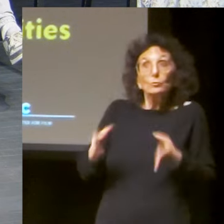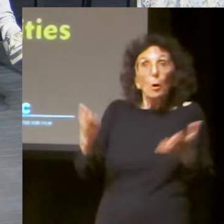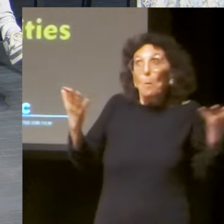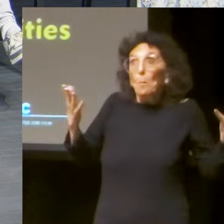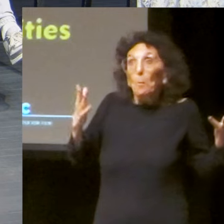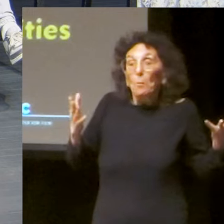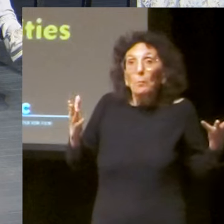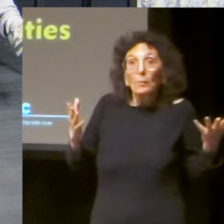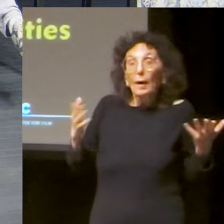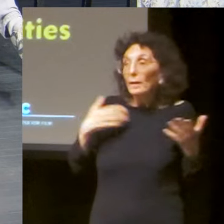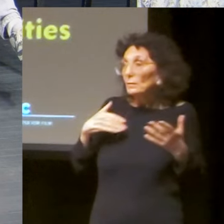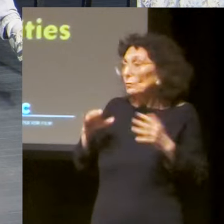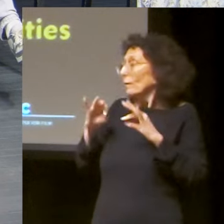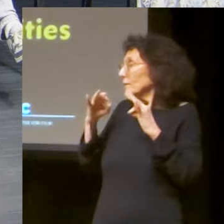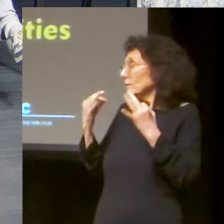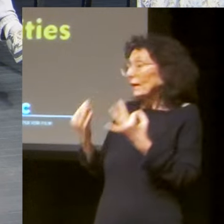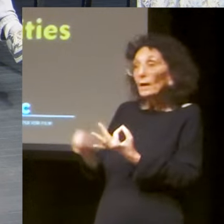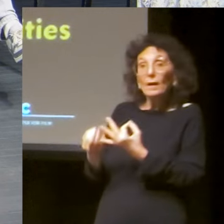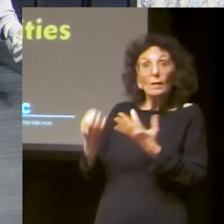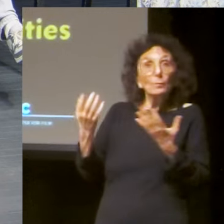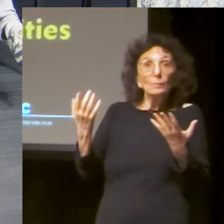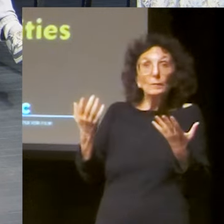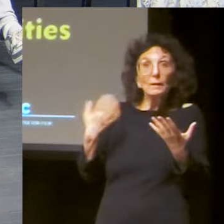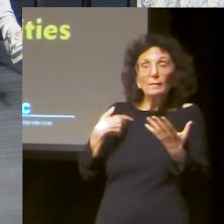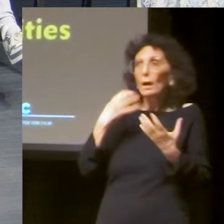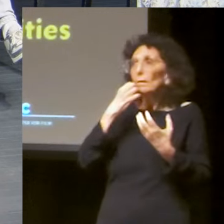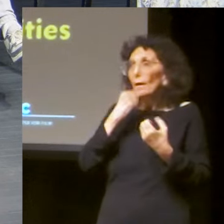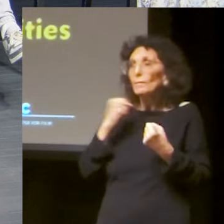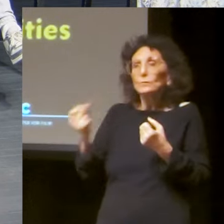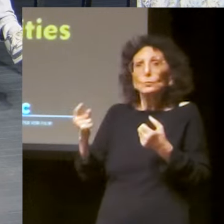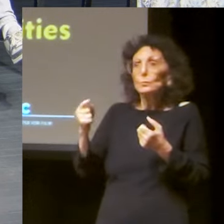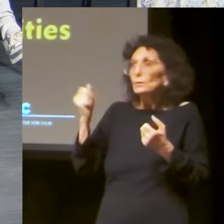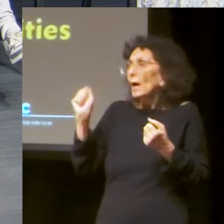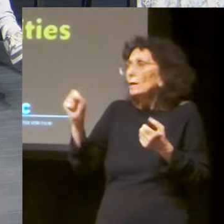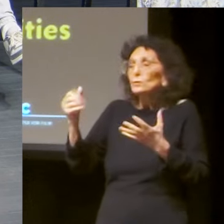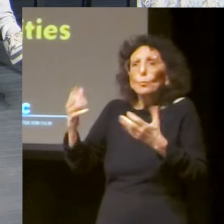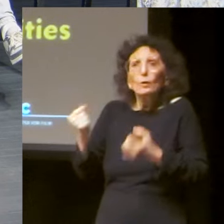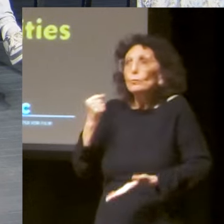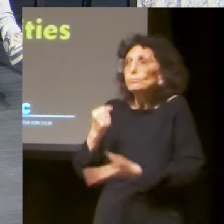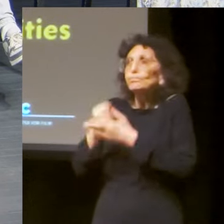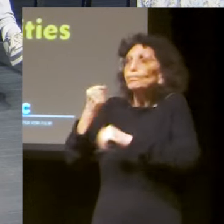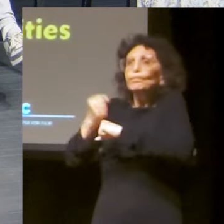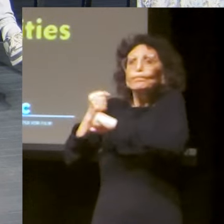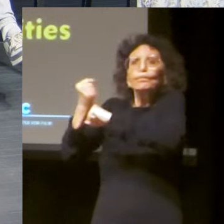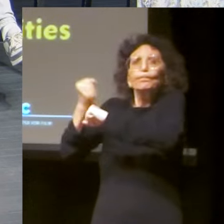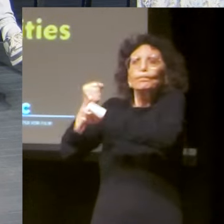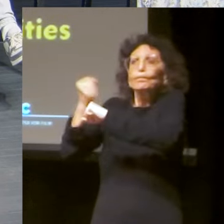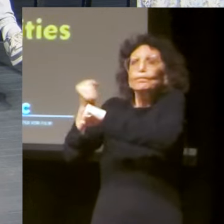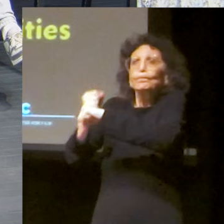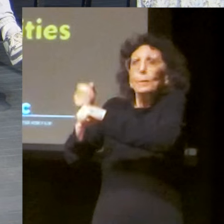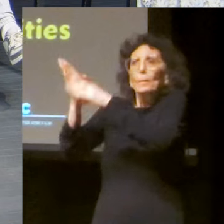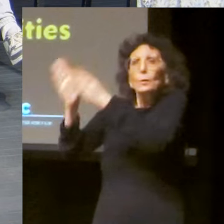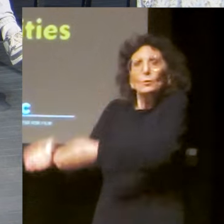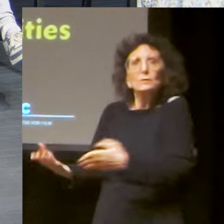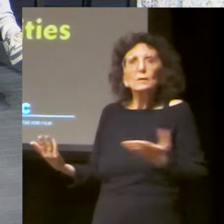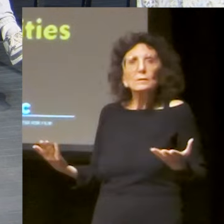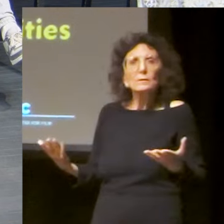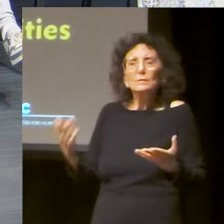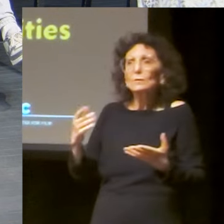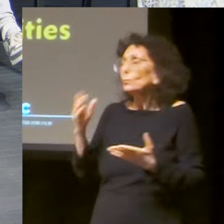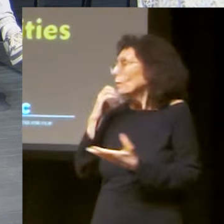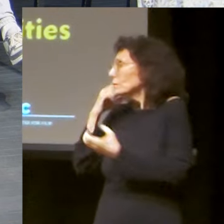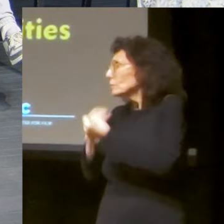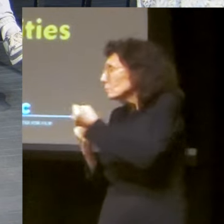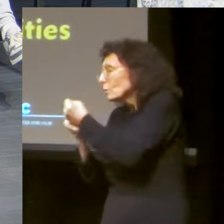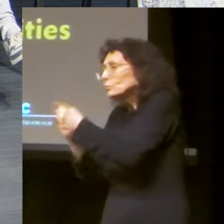that same moment of, Oh, what if we can do more for this, for this person? And, um, uh, as a loving family